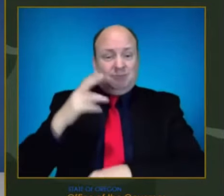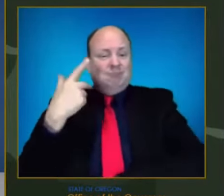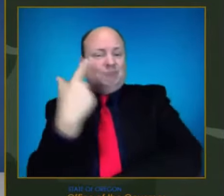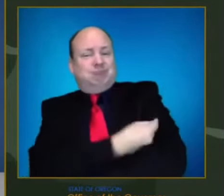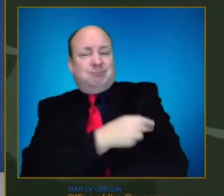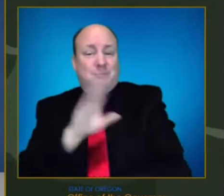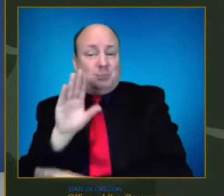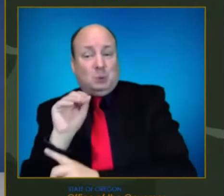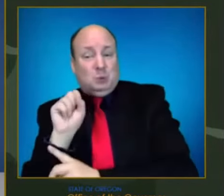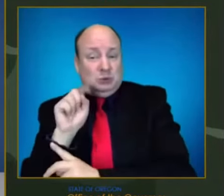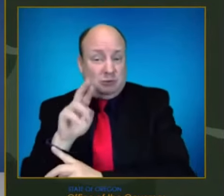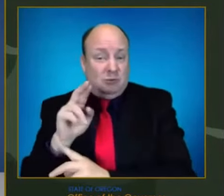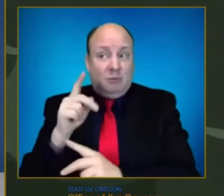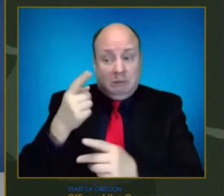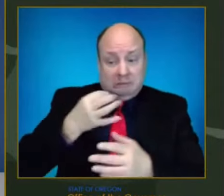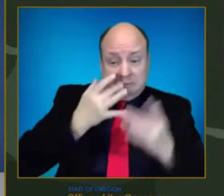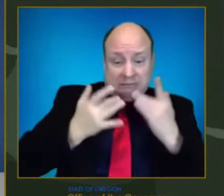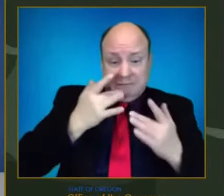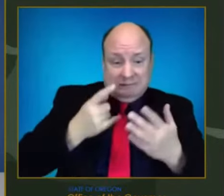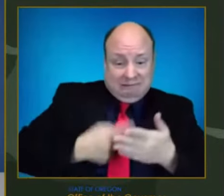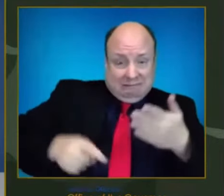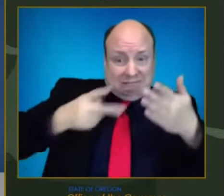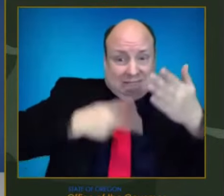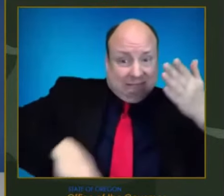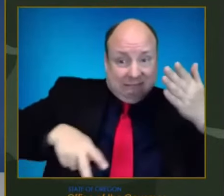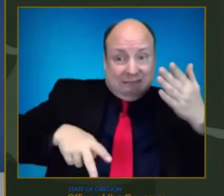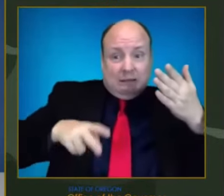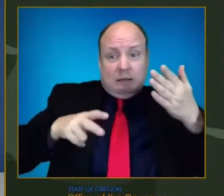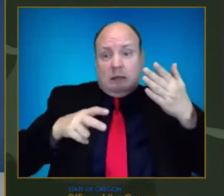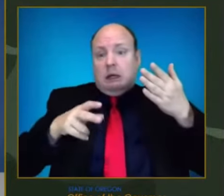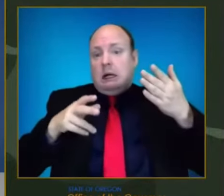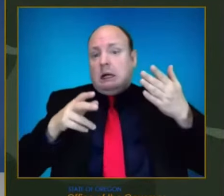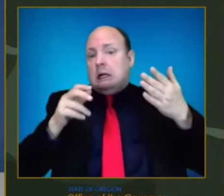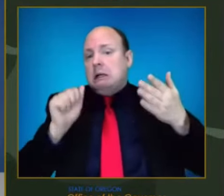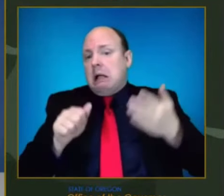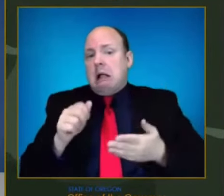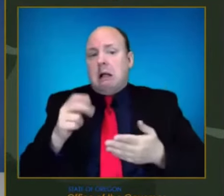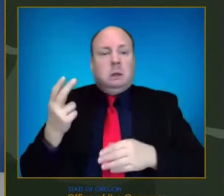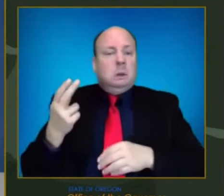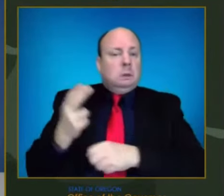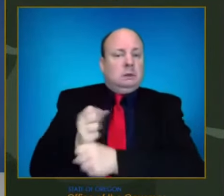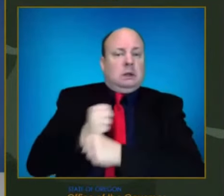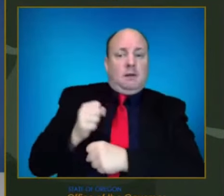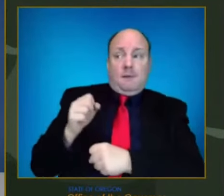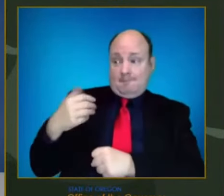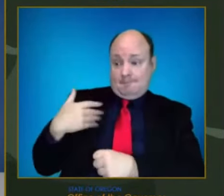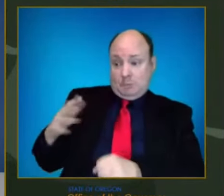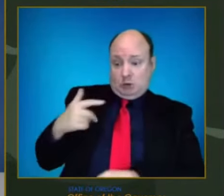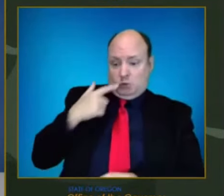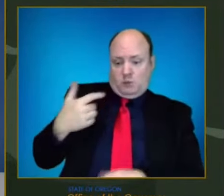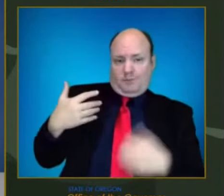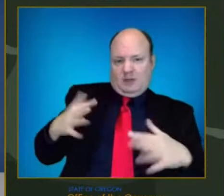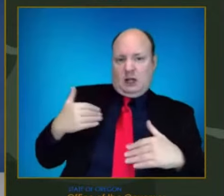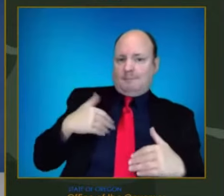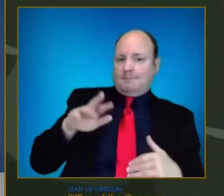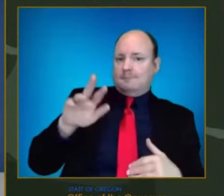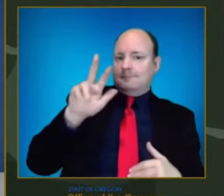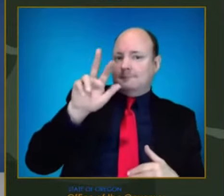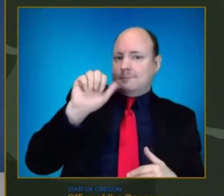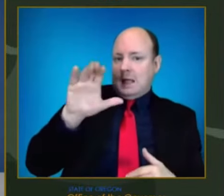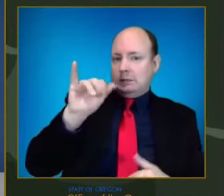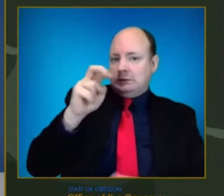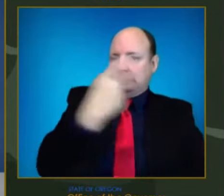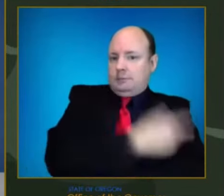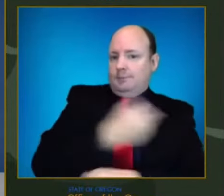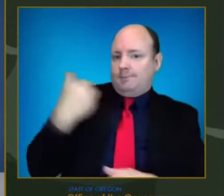shortages are not due to a lack of vaccines, they're due to a lack of staffing in a health care system still reeling from Delta's punch. As we expand